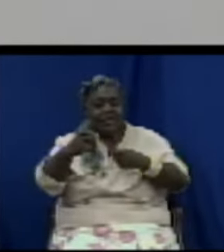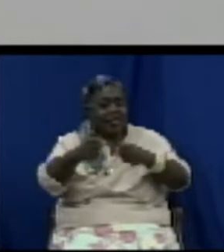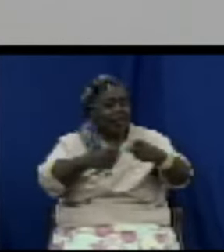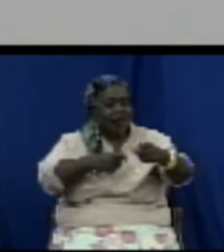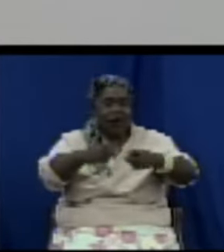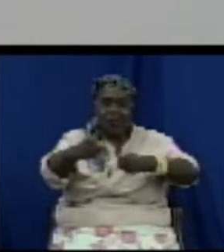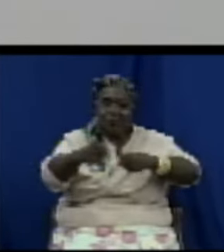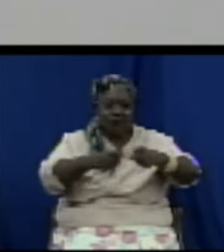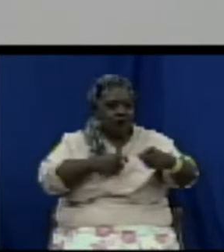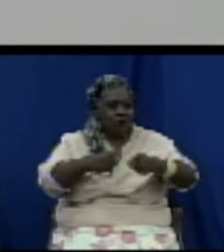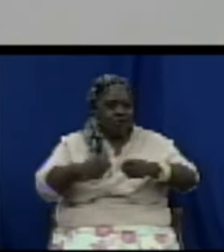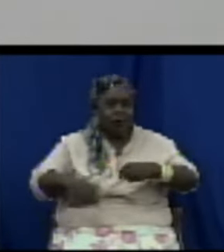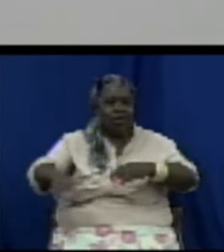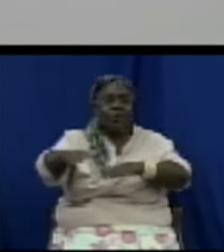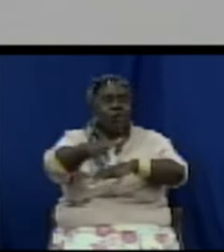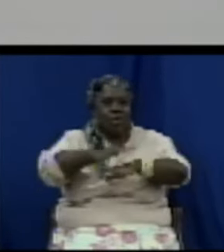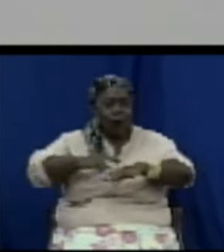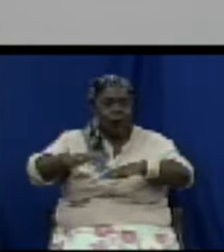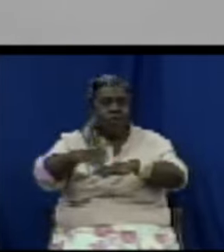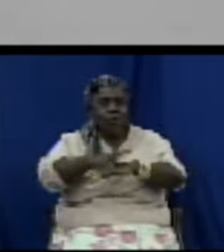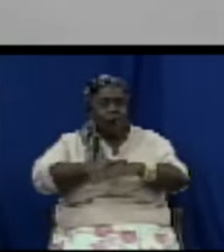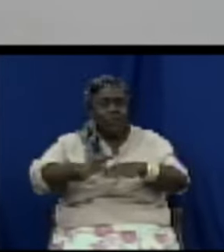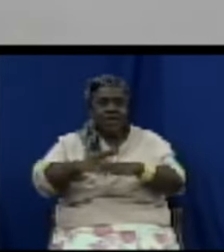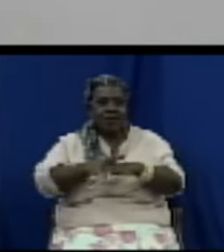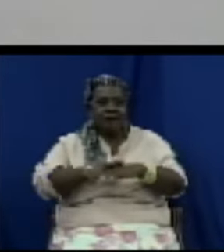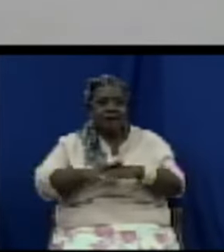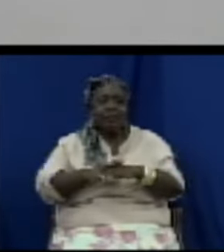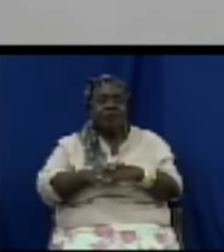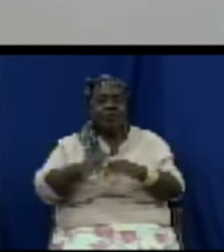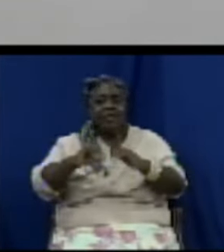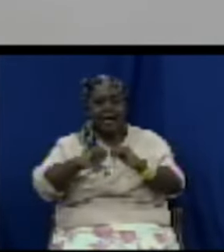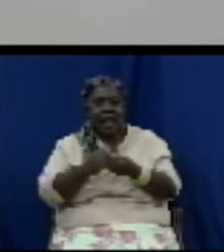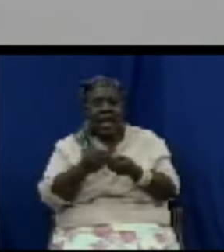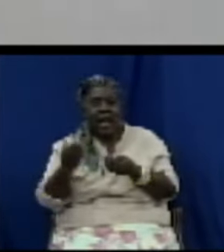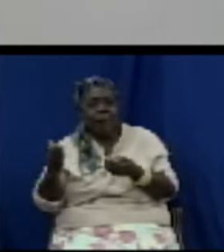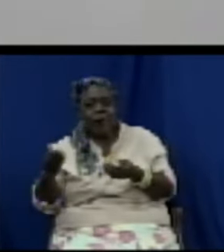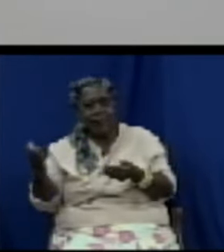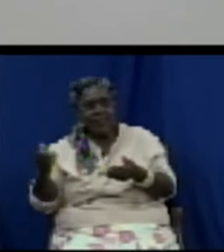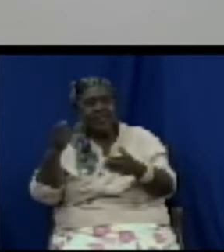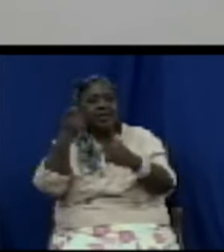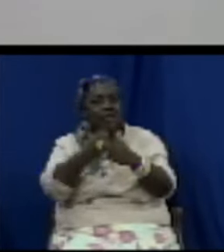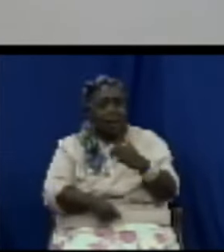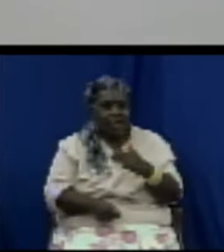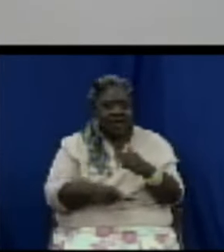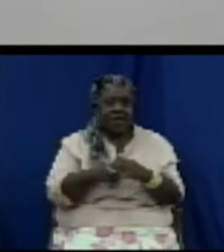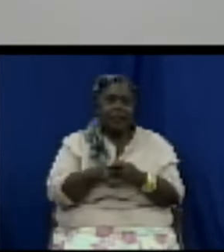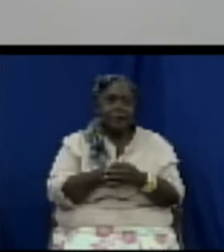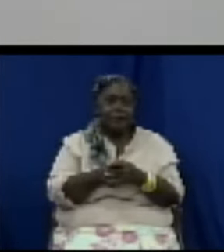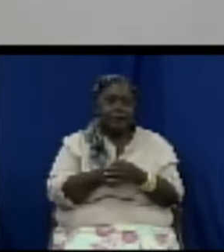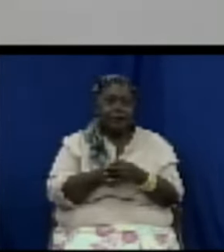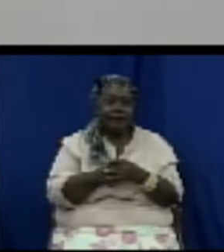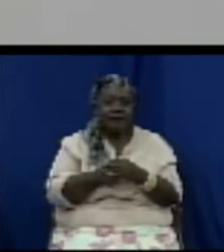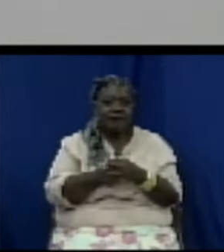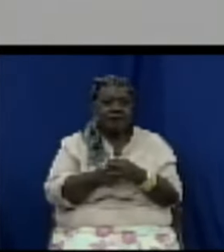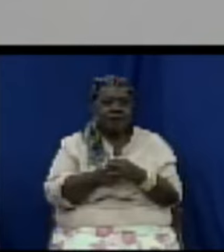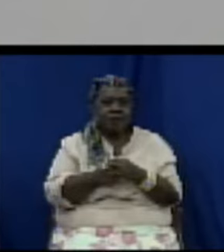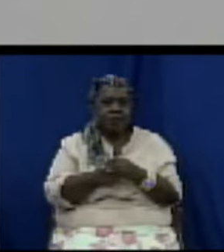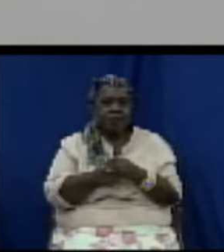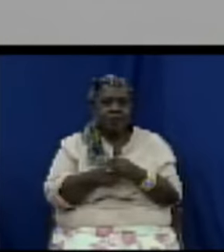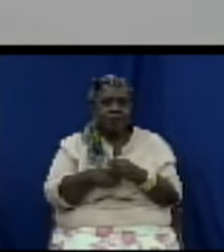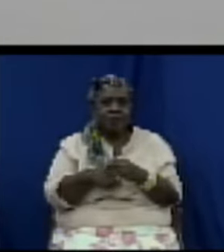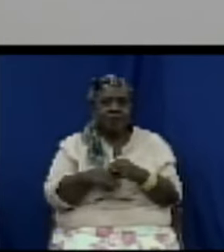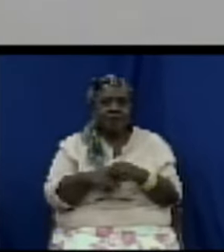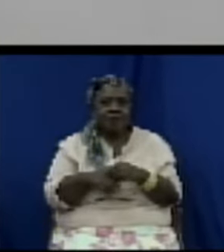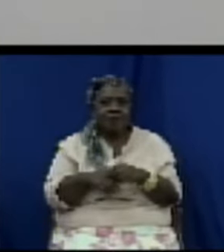terms the scale at which you make your profit there must sorry markup okay